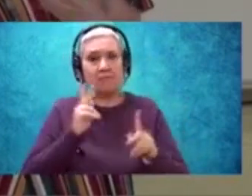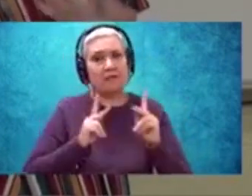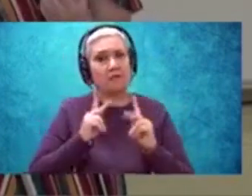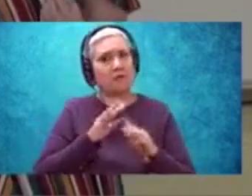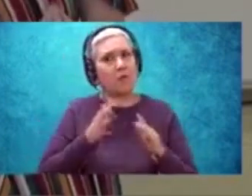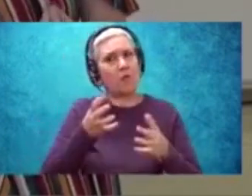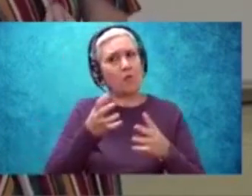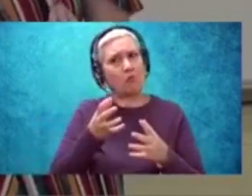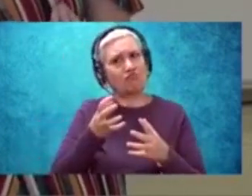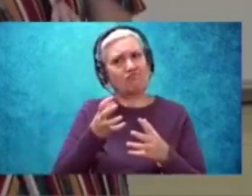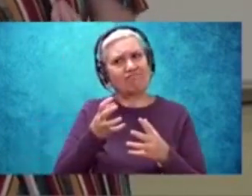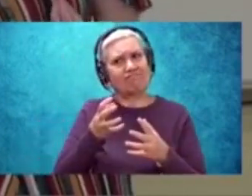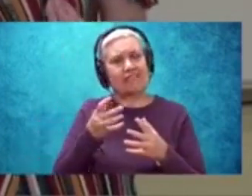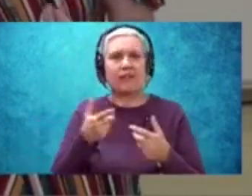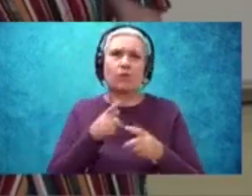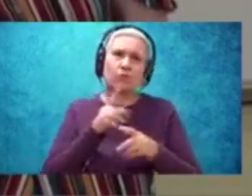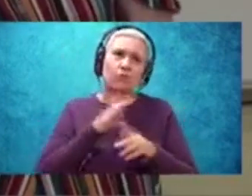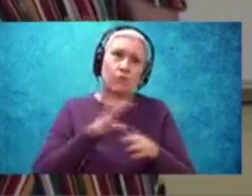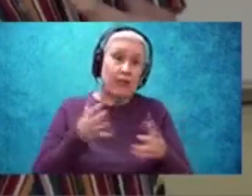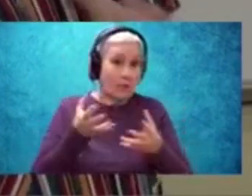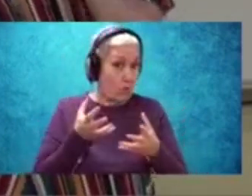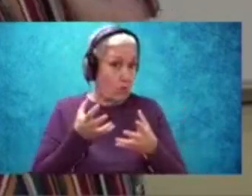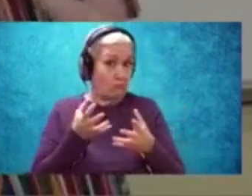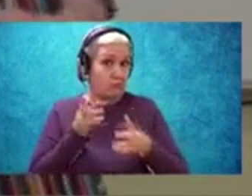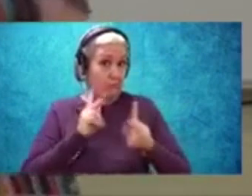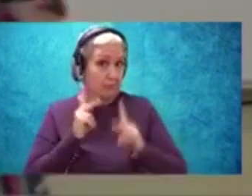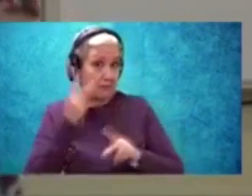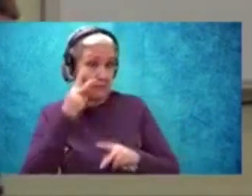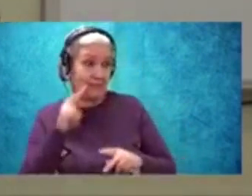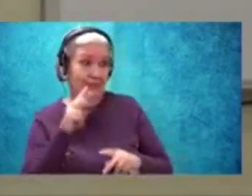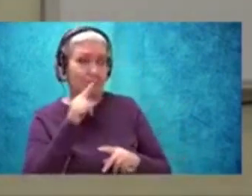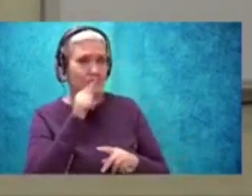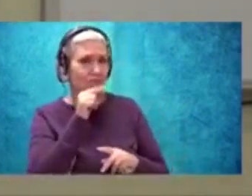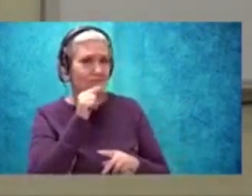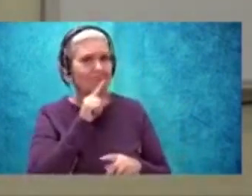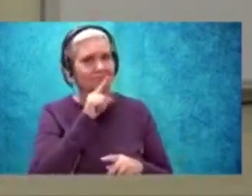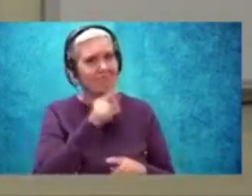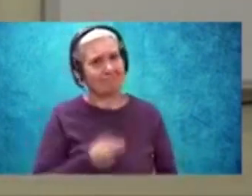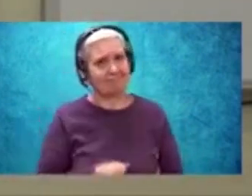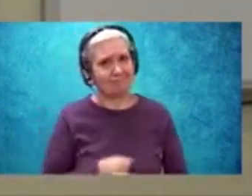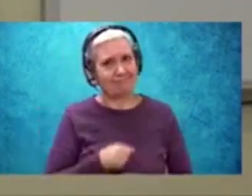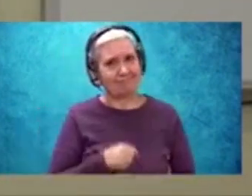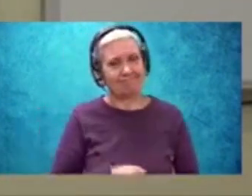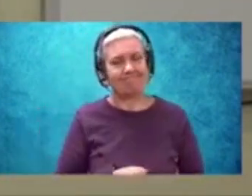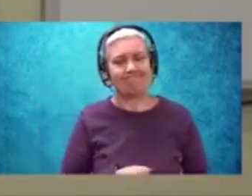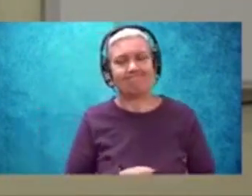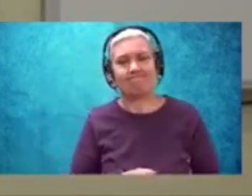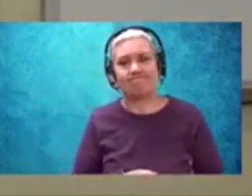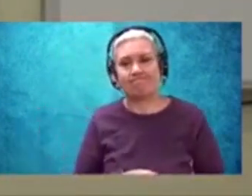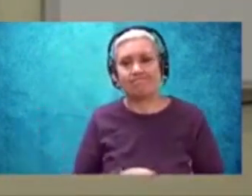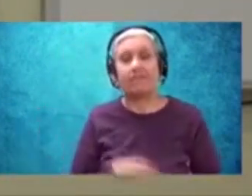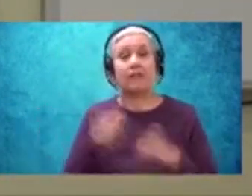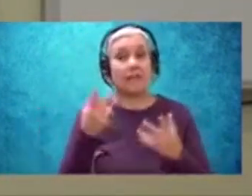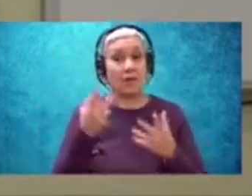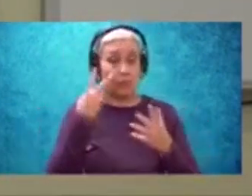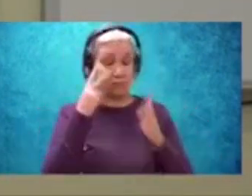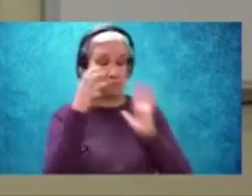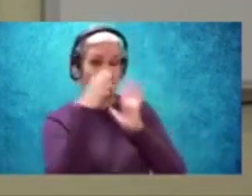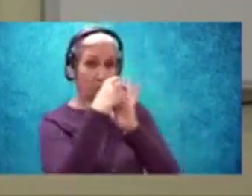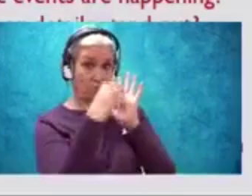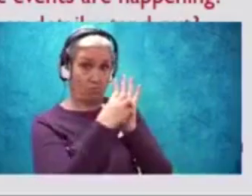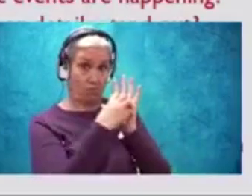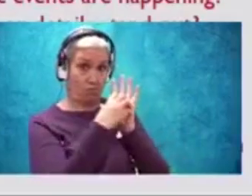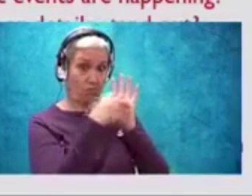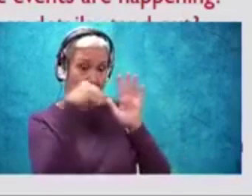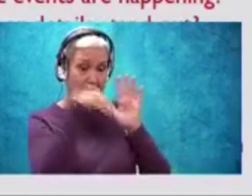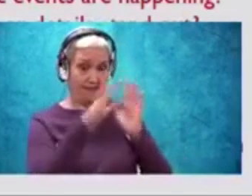who we truly are. Okay? Now, let's look at a poem in your packet. If you have